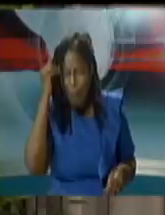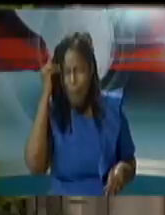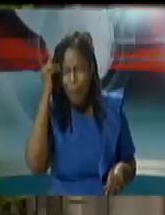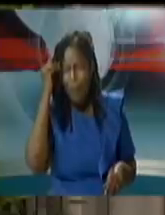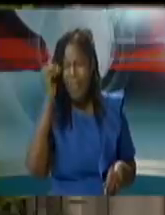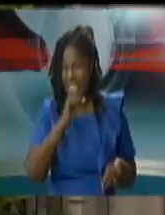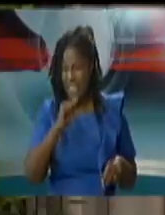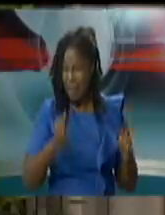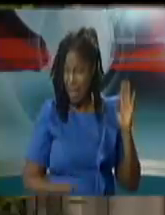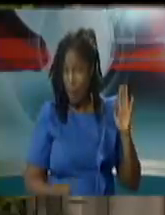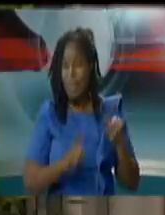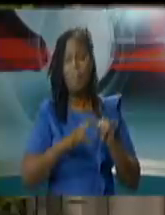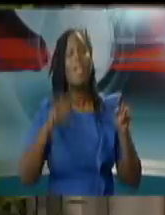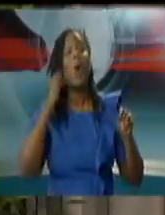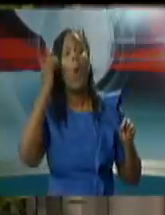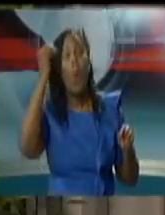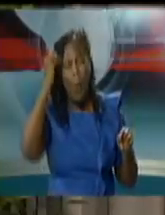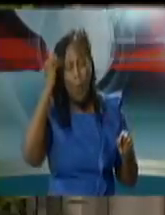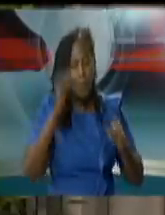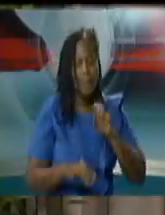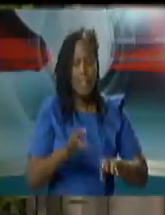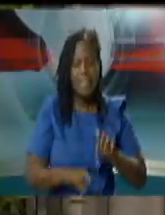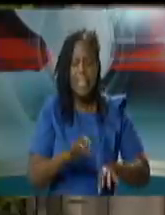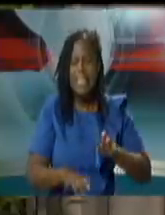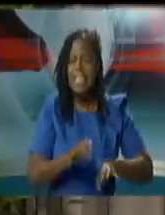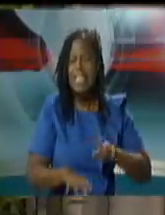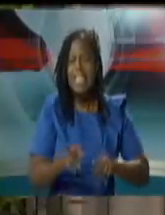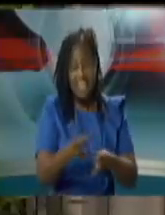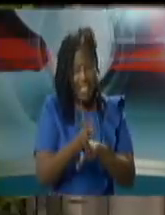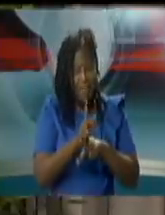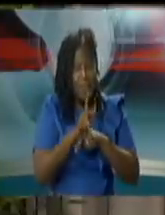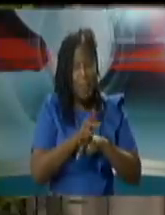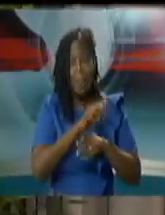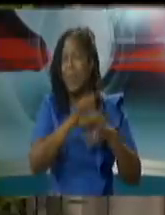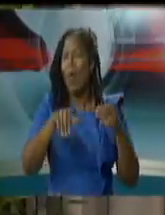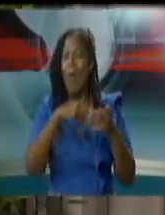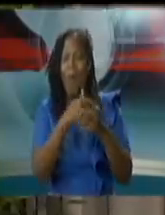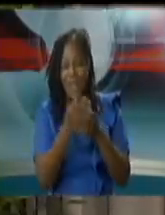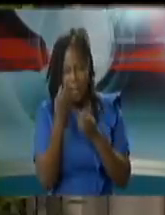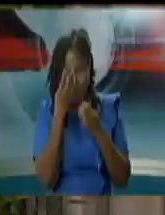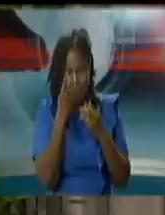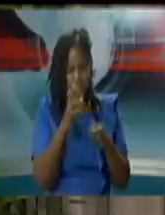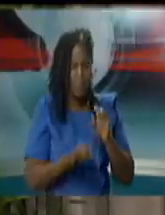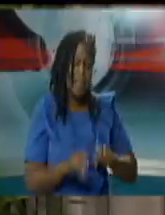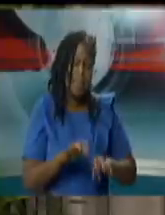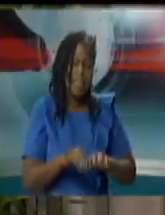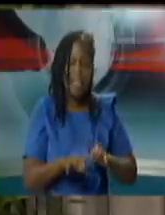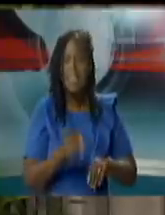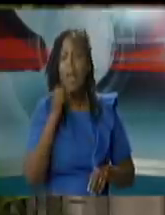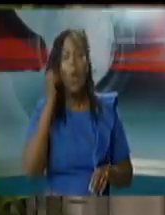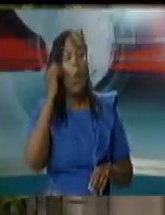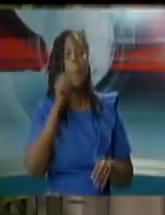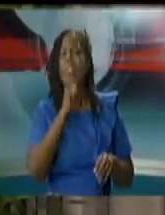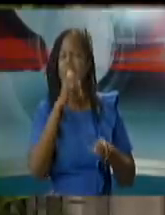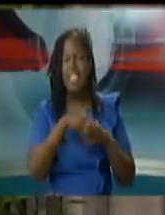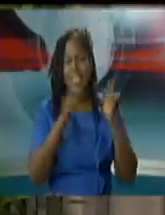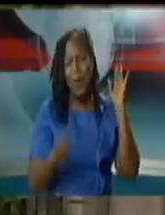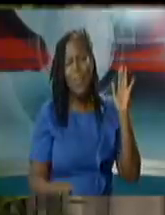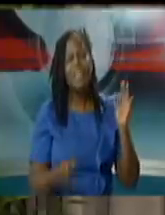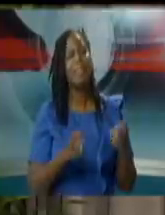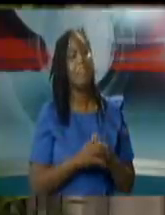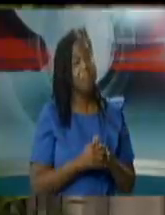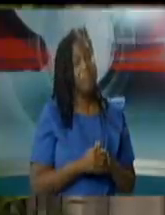so that was purchased by the structure of the chief justice's measures of reform in conjunction with the government